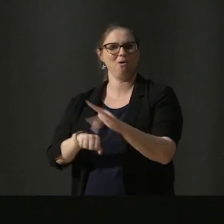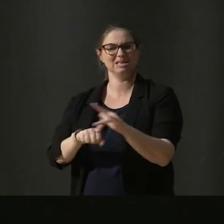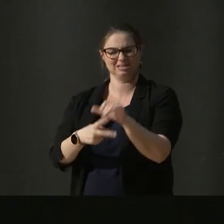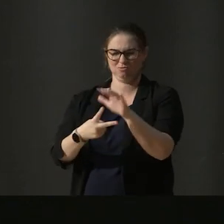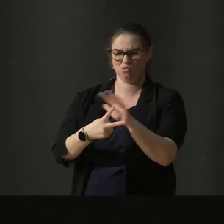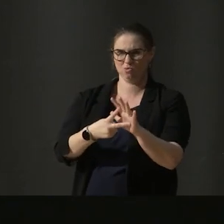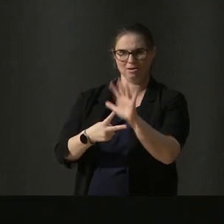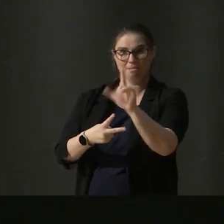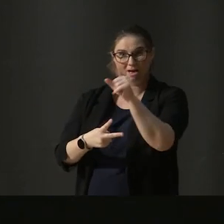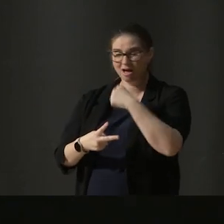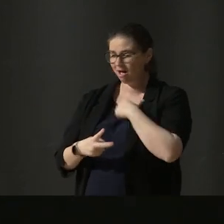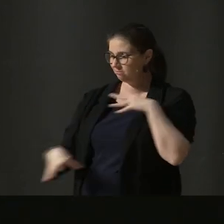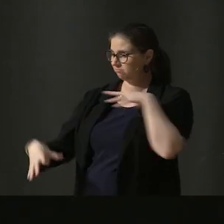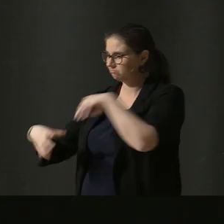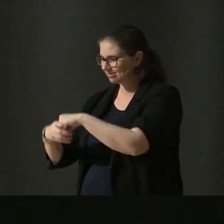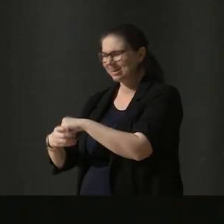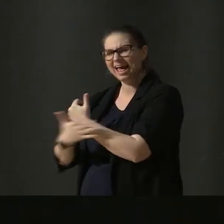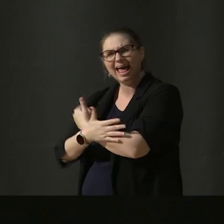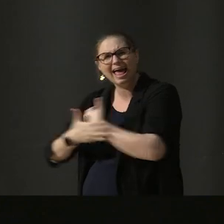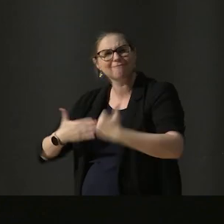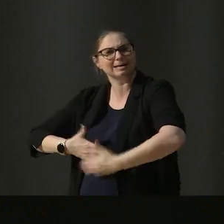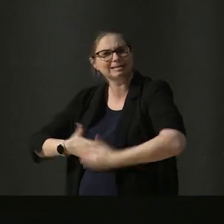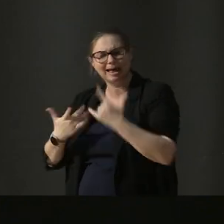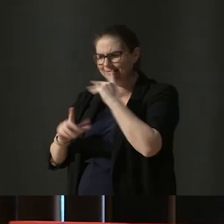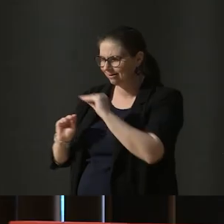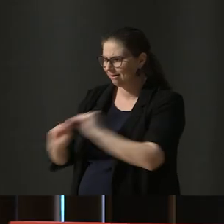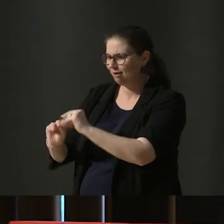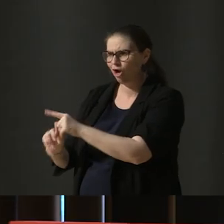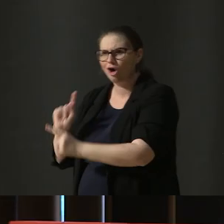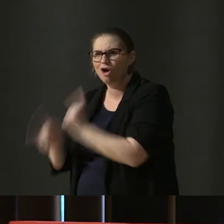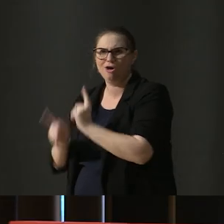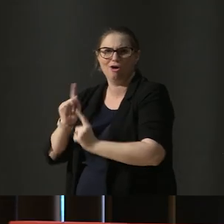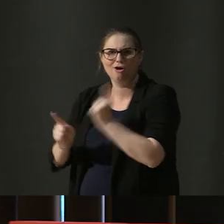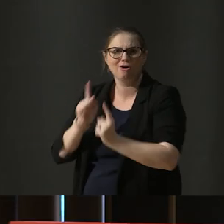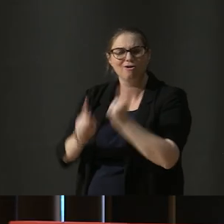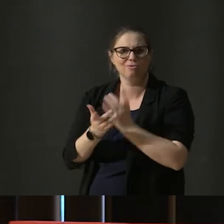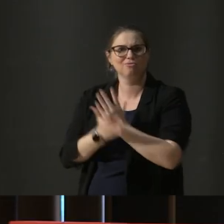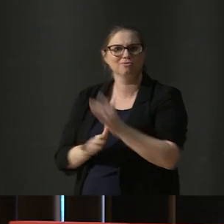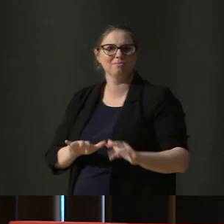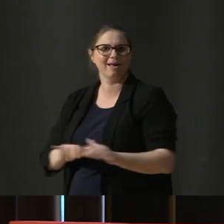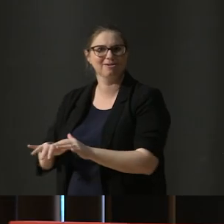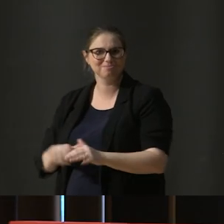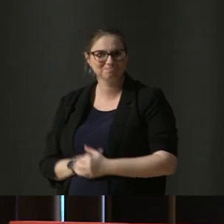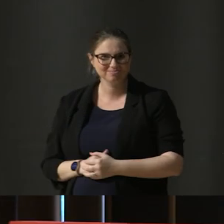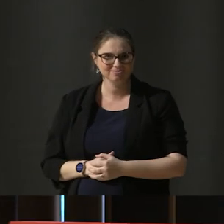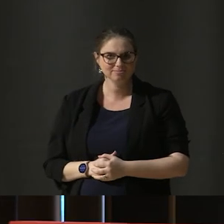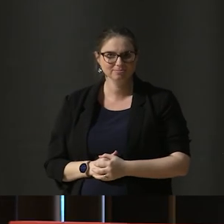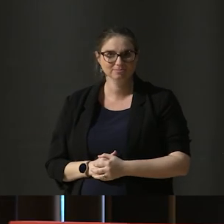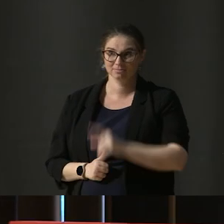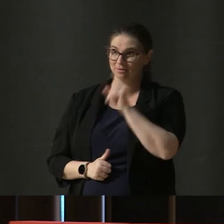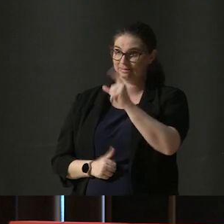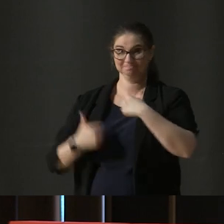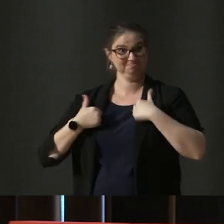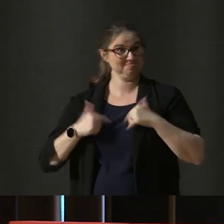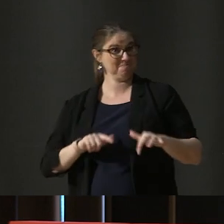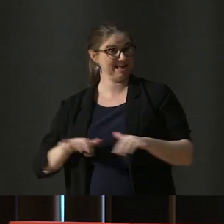for those everyday light bulb moments of learning. Being a piano teacher is also a great conversation starter.